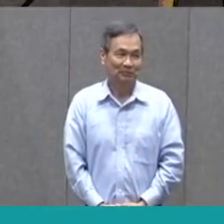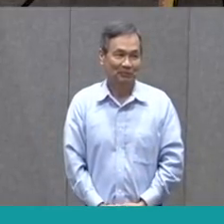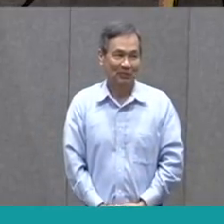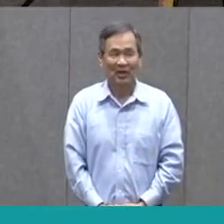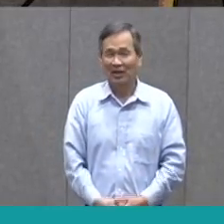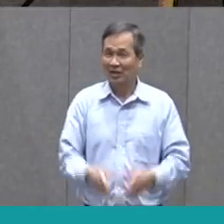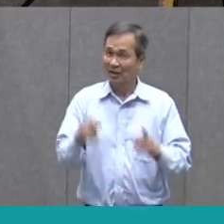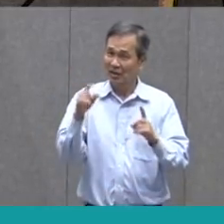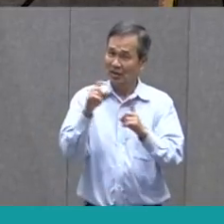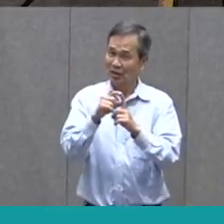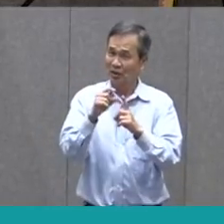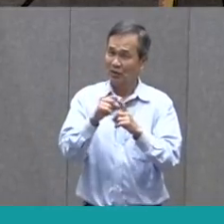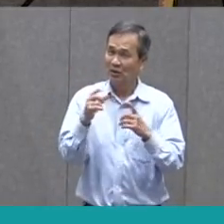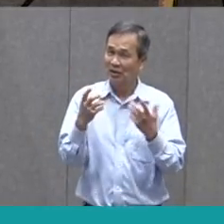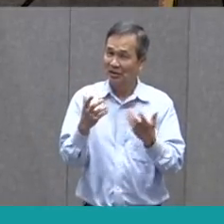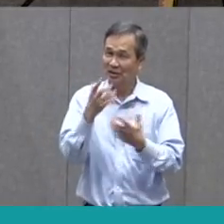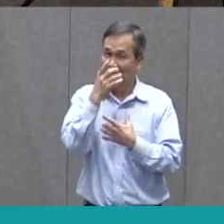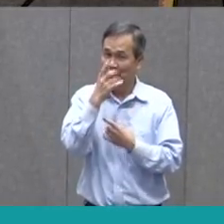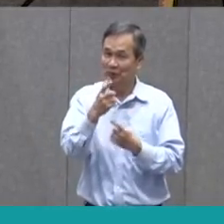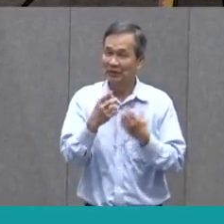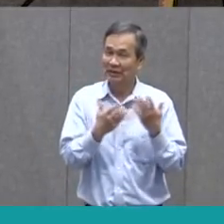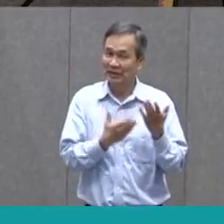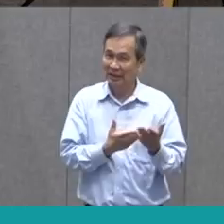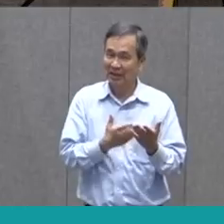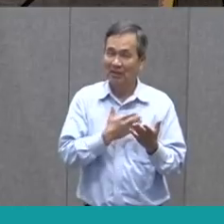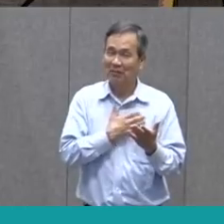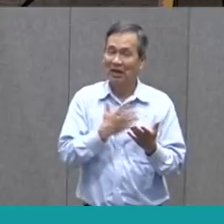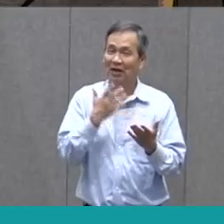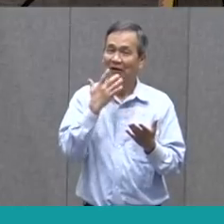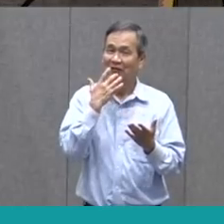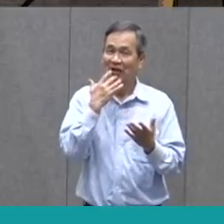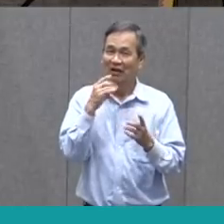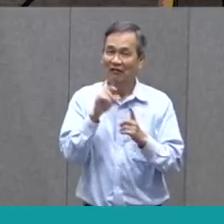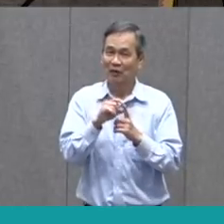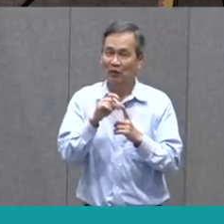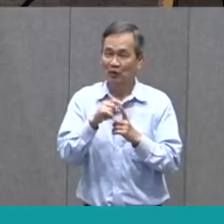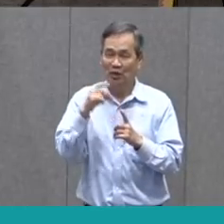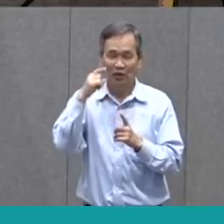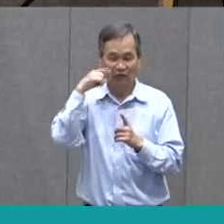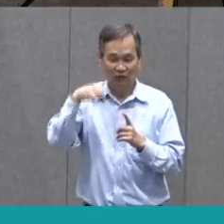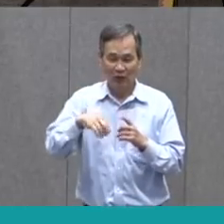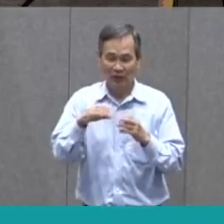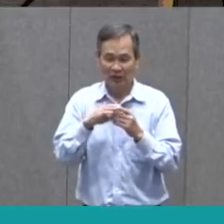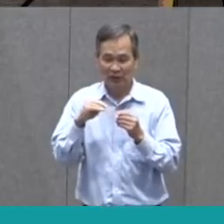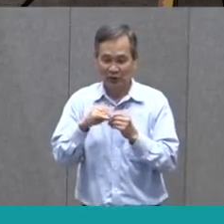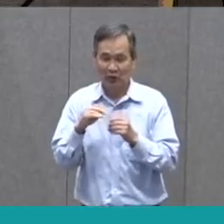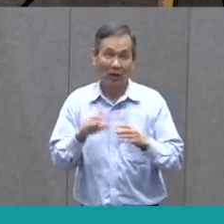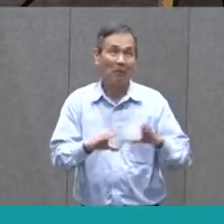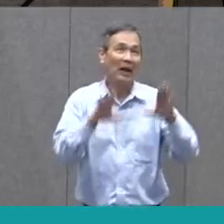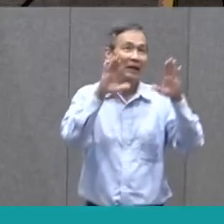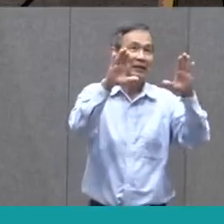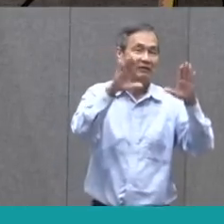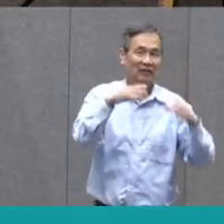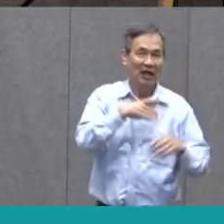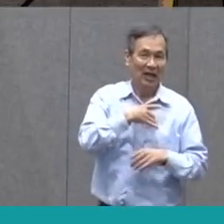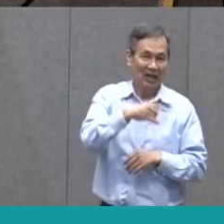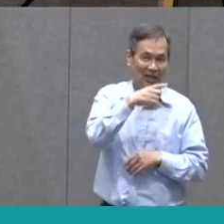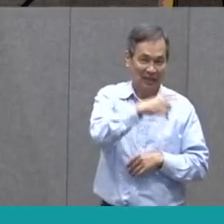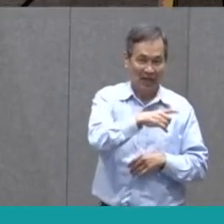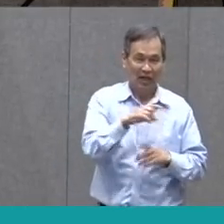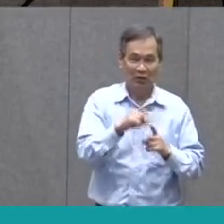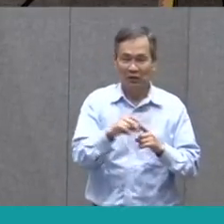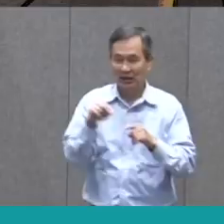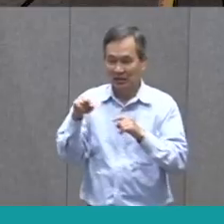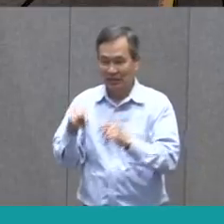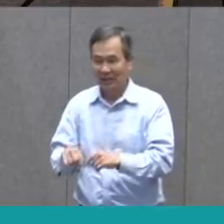And then this is probably my favorite word other than magnificent, because I just love the way that word